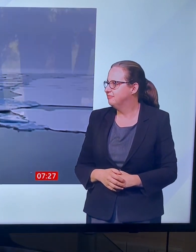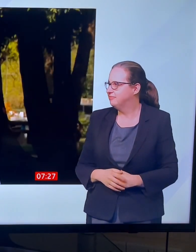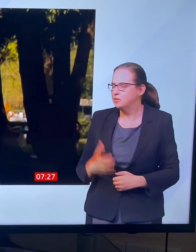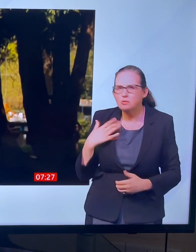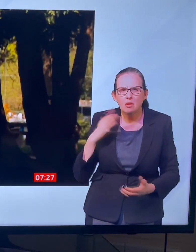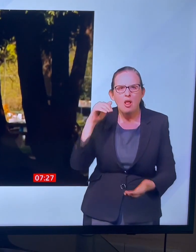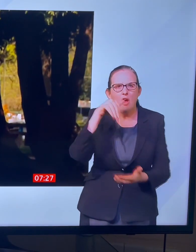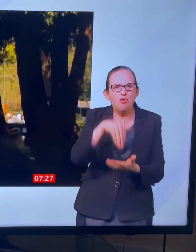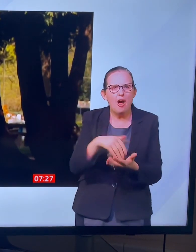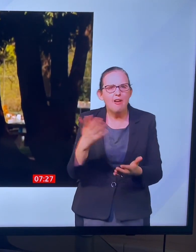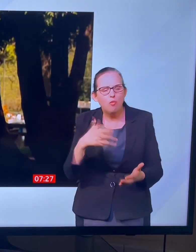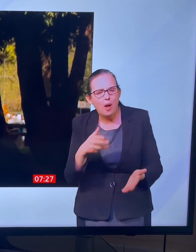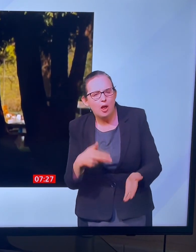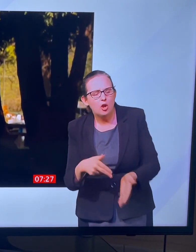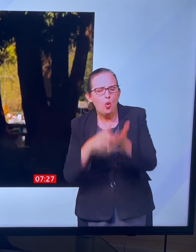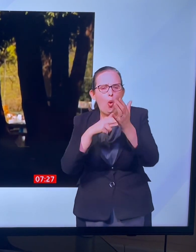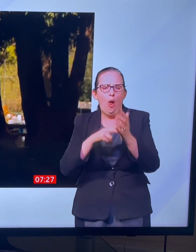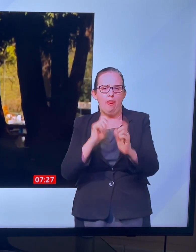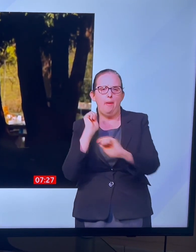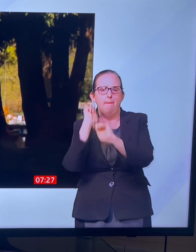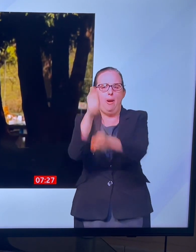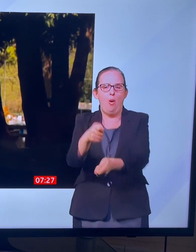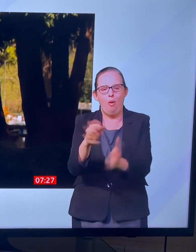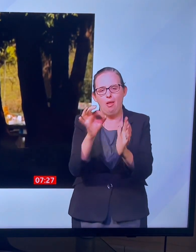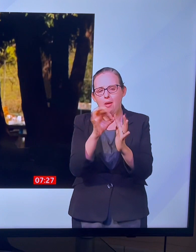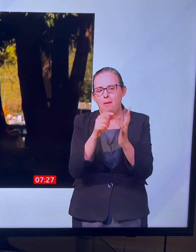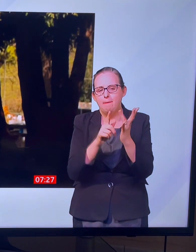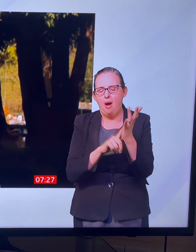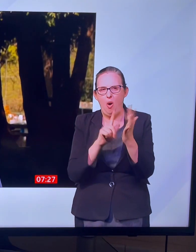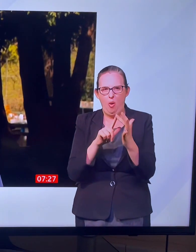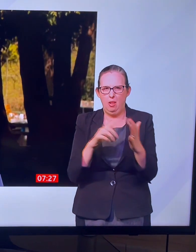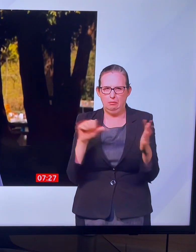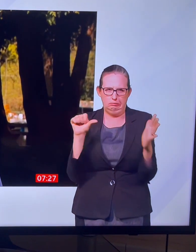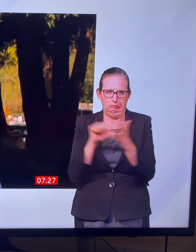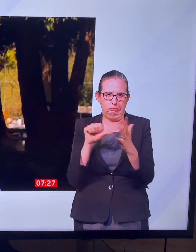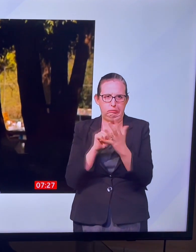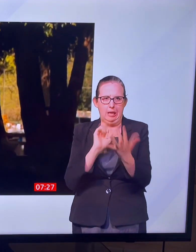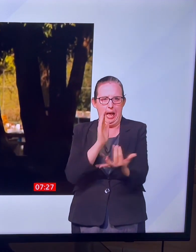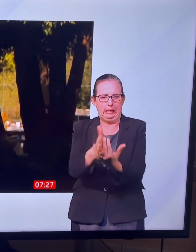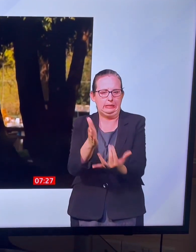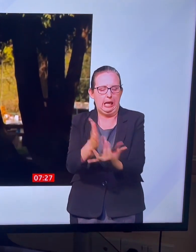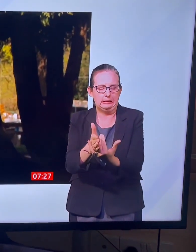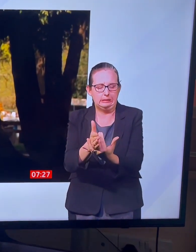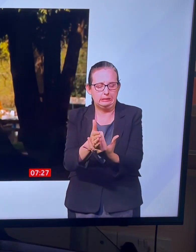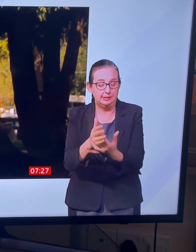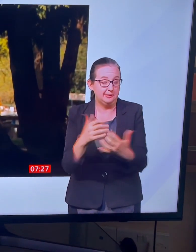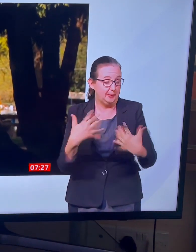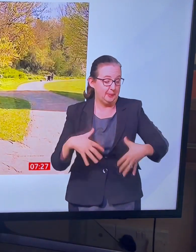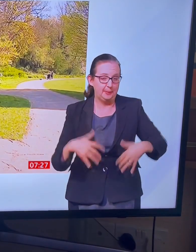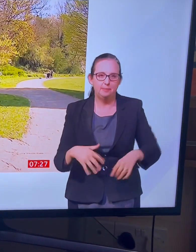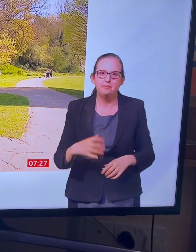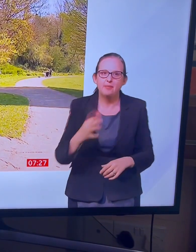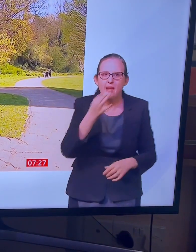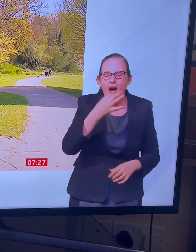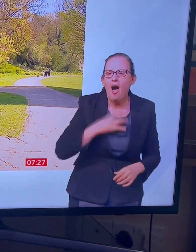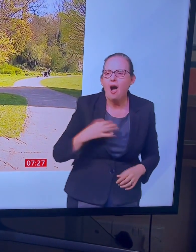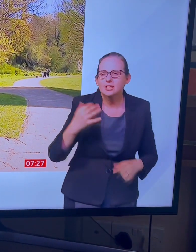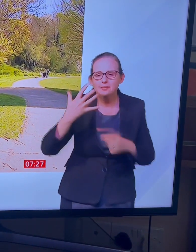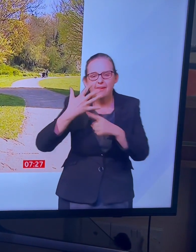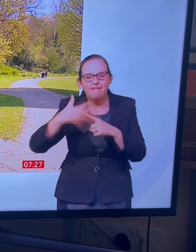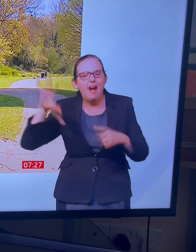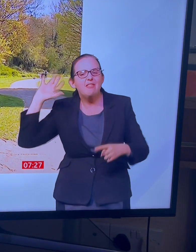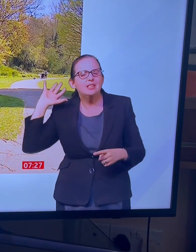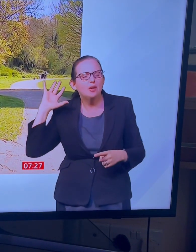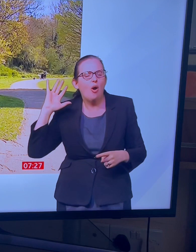me five years before this, I couldn't even have imagined it. I'm training for an expedition to the Northern Pole of